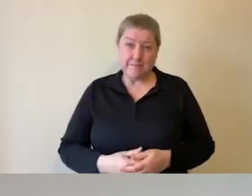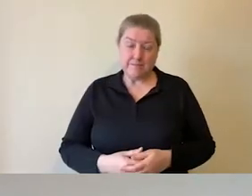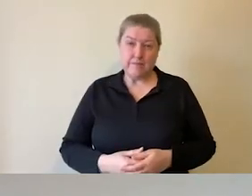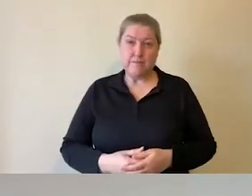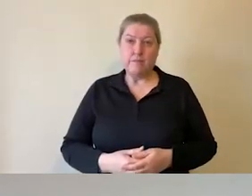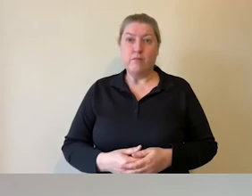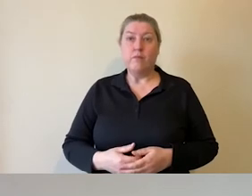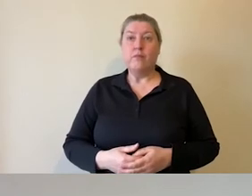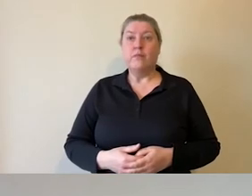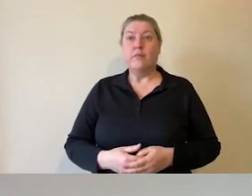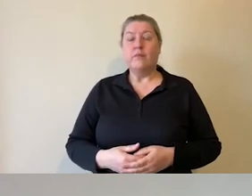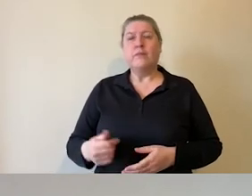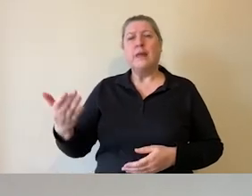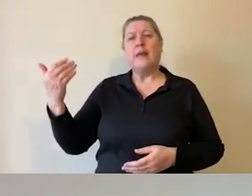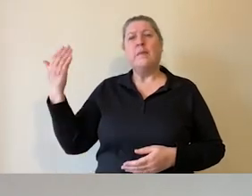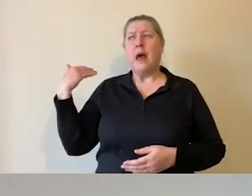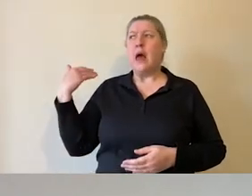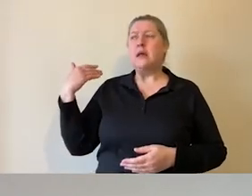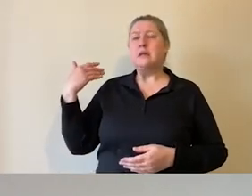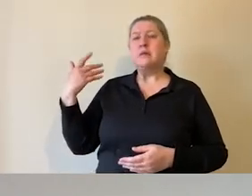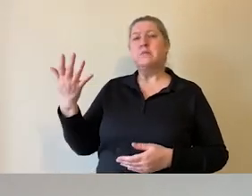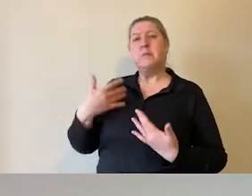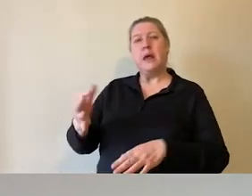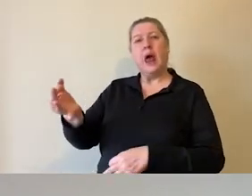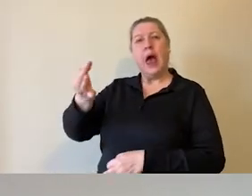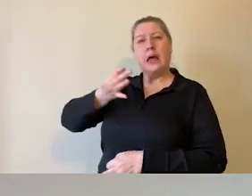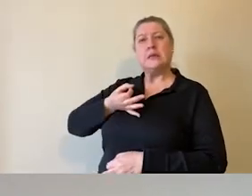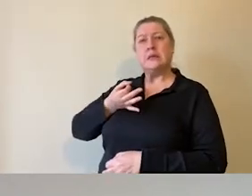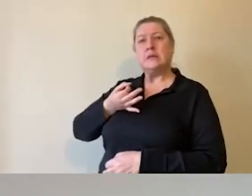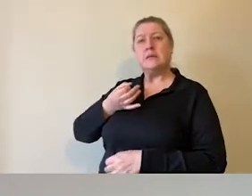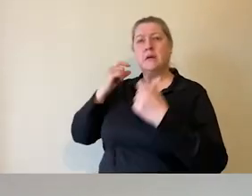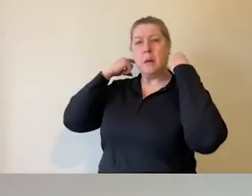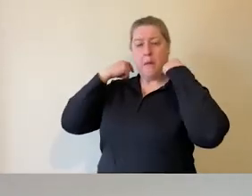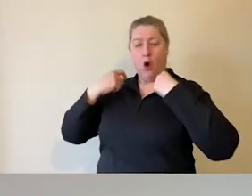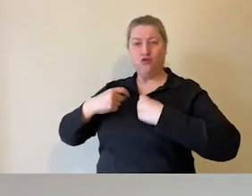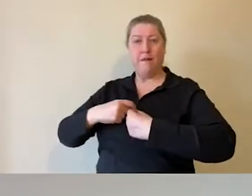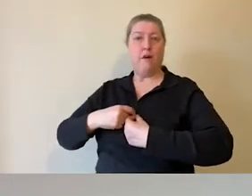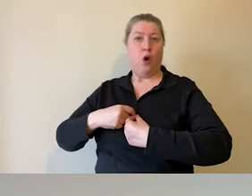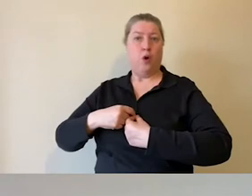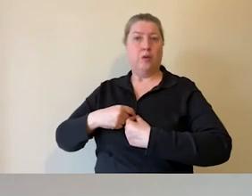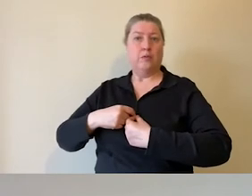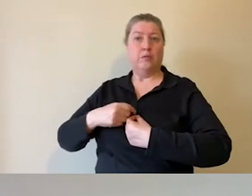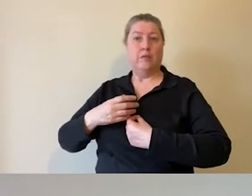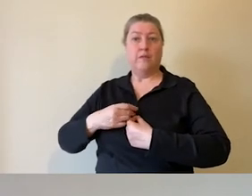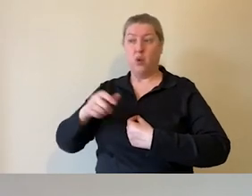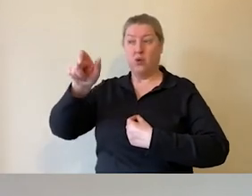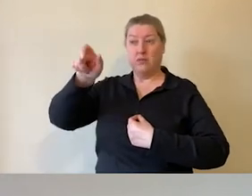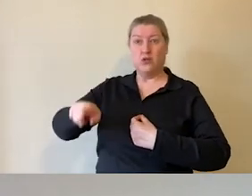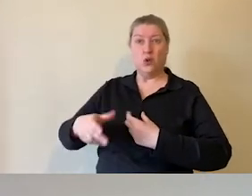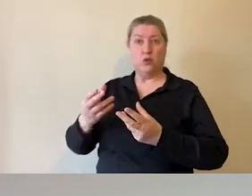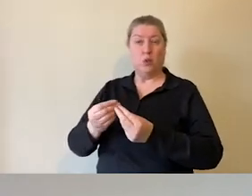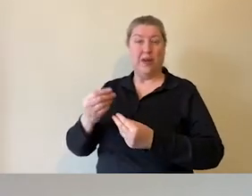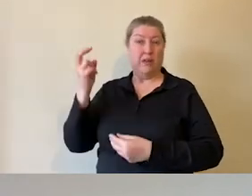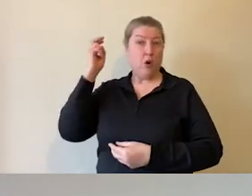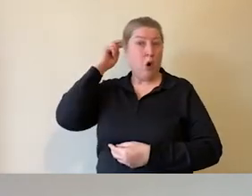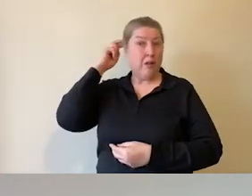In the past, we've been asked if we can wear a microphone because a student has a cochlear implant.